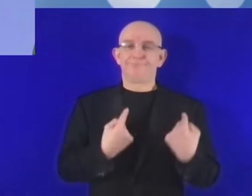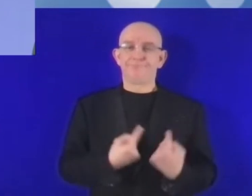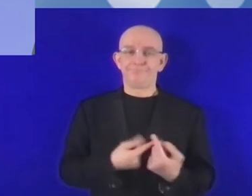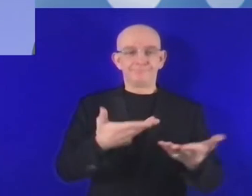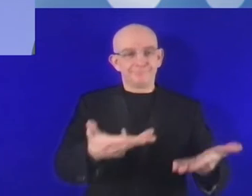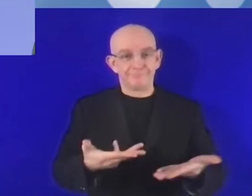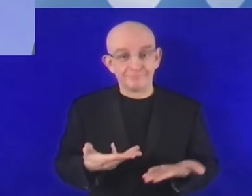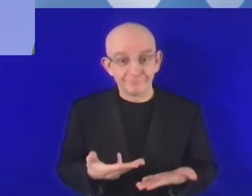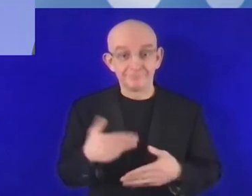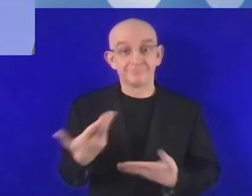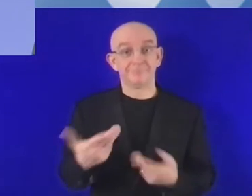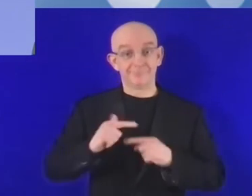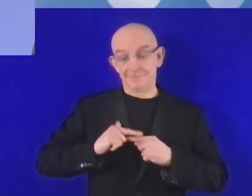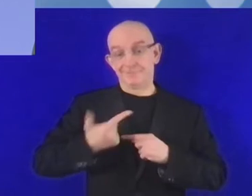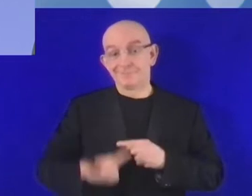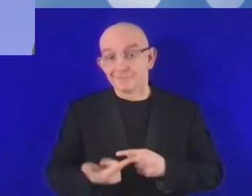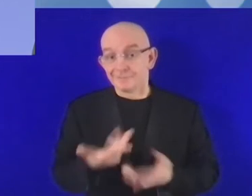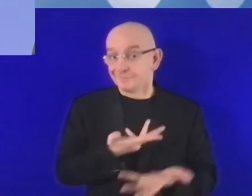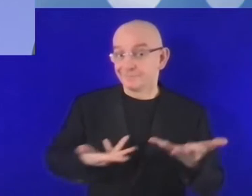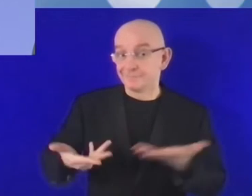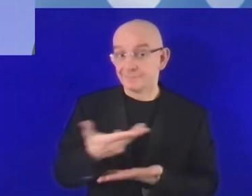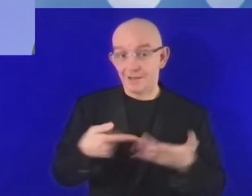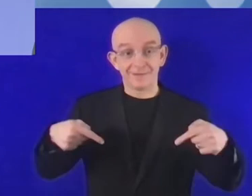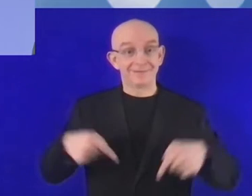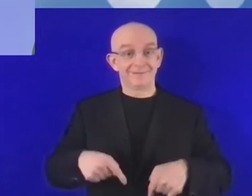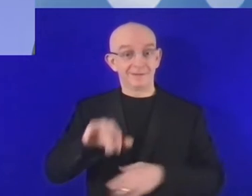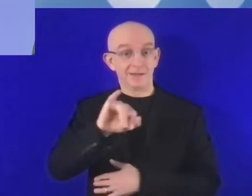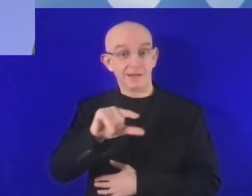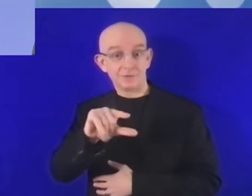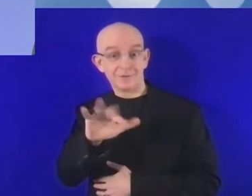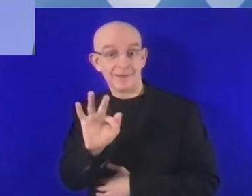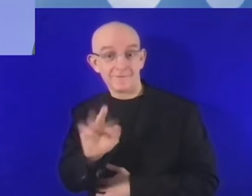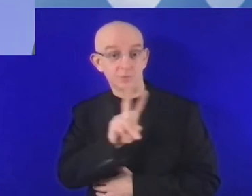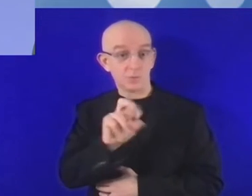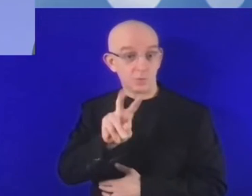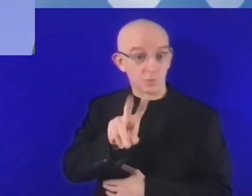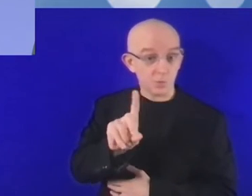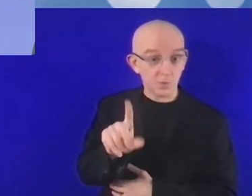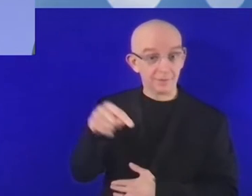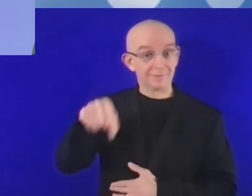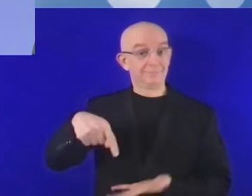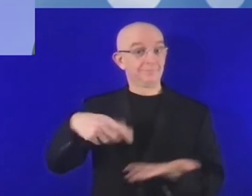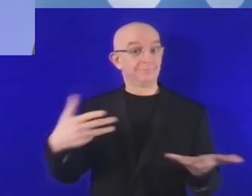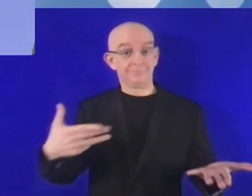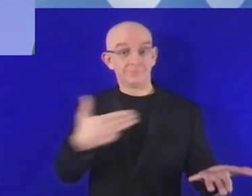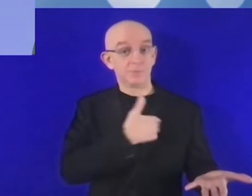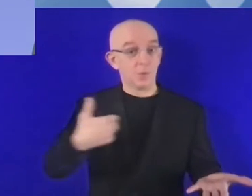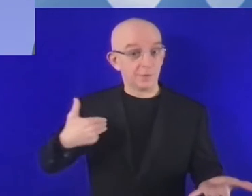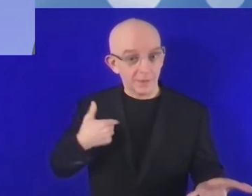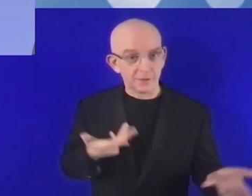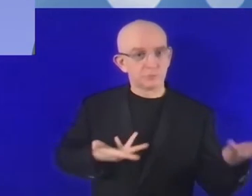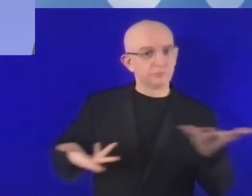growth and enabling capacities. My name is Krzysztof Schubert and I will be having the pleasure to moderate this session.